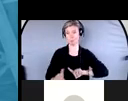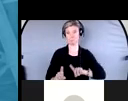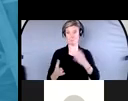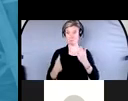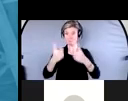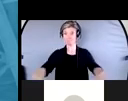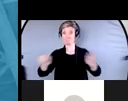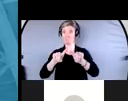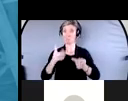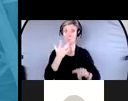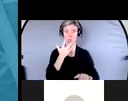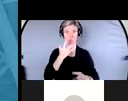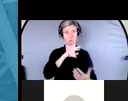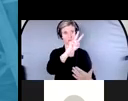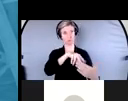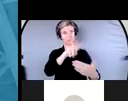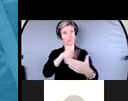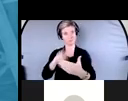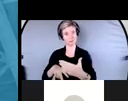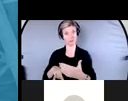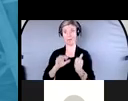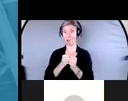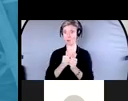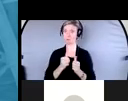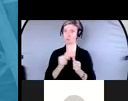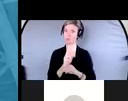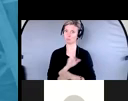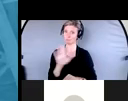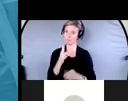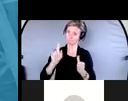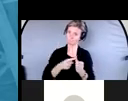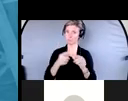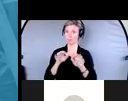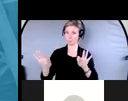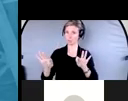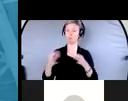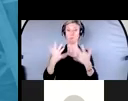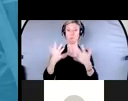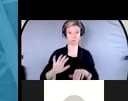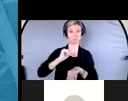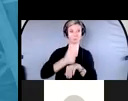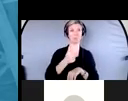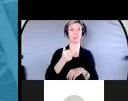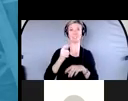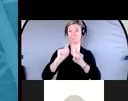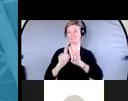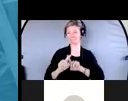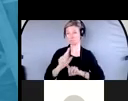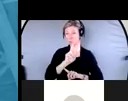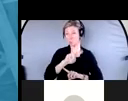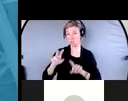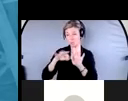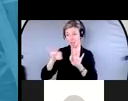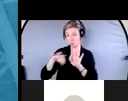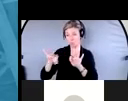language. So we have a microsite that's available in 22 languages, and it's called investingintroduction